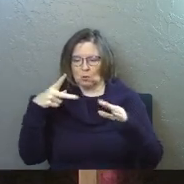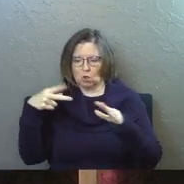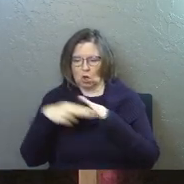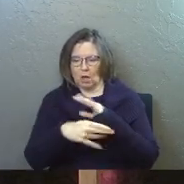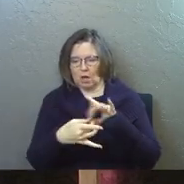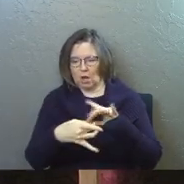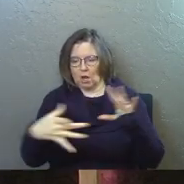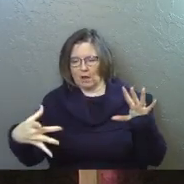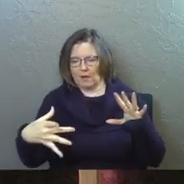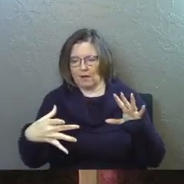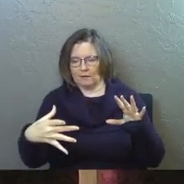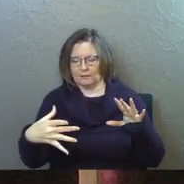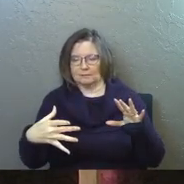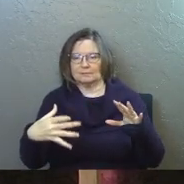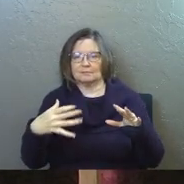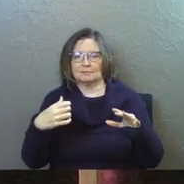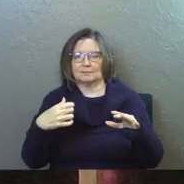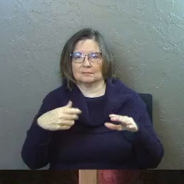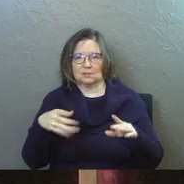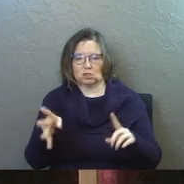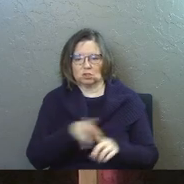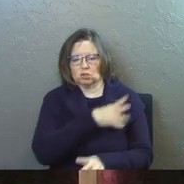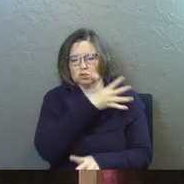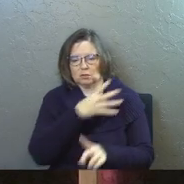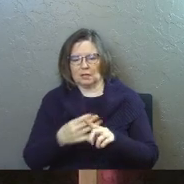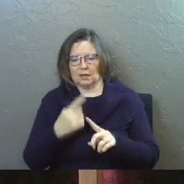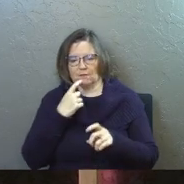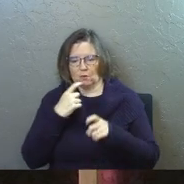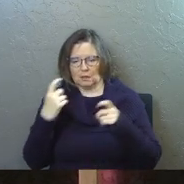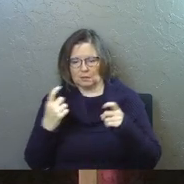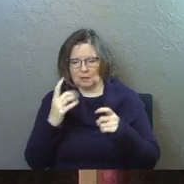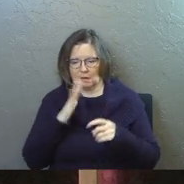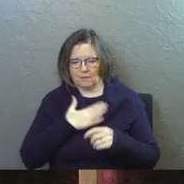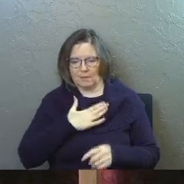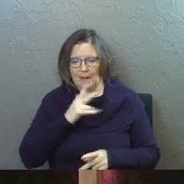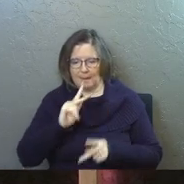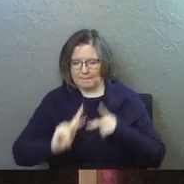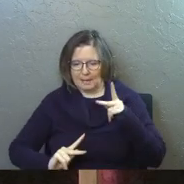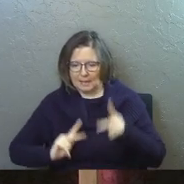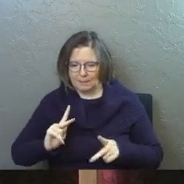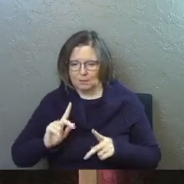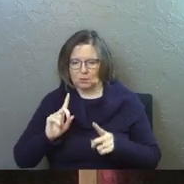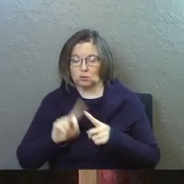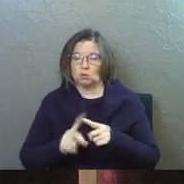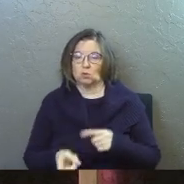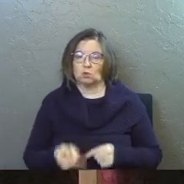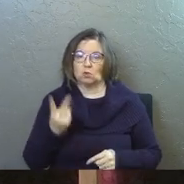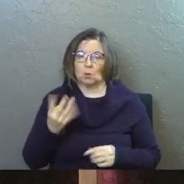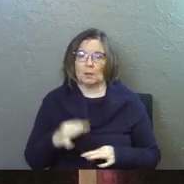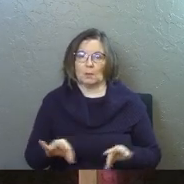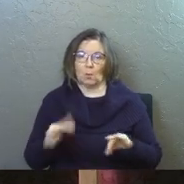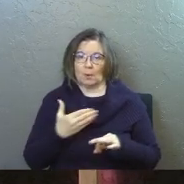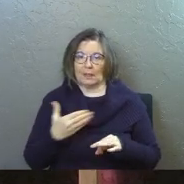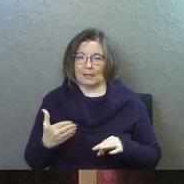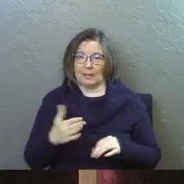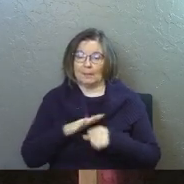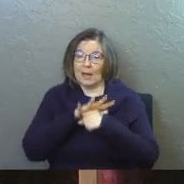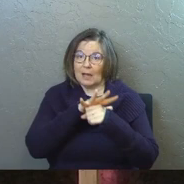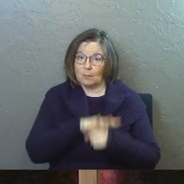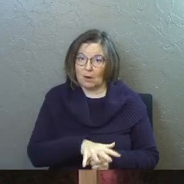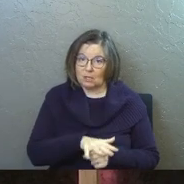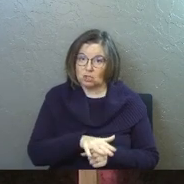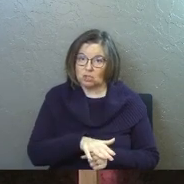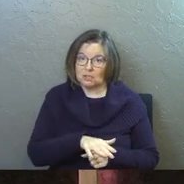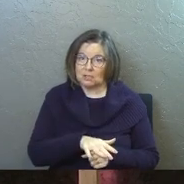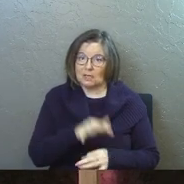off from the land of the living, stricken for the transgression of my people. Two important things here by oppression